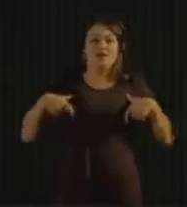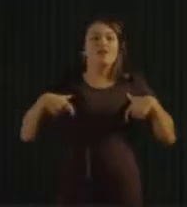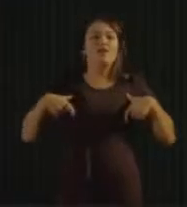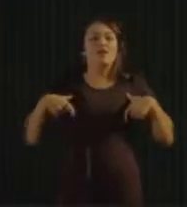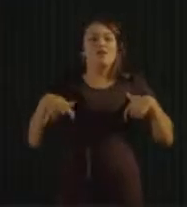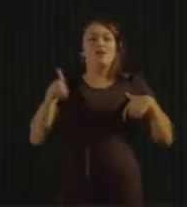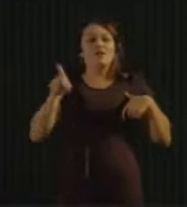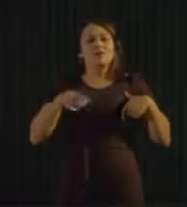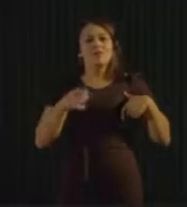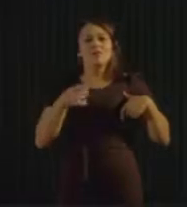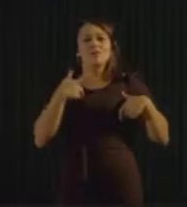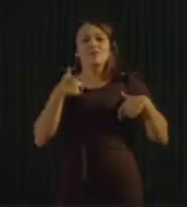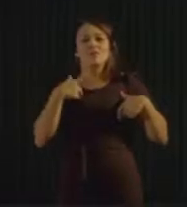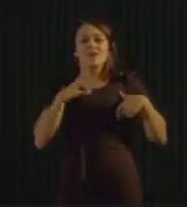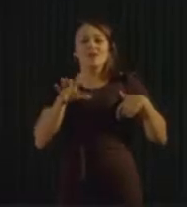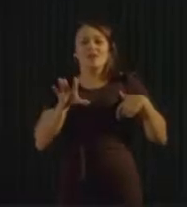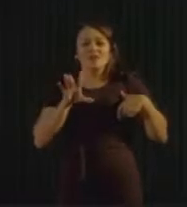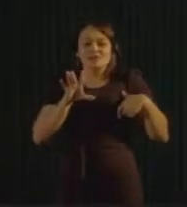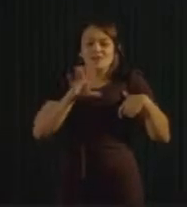make love, not waste.